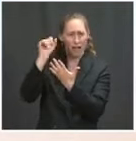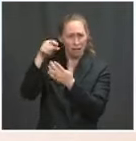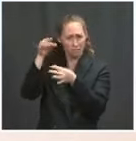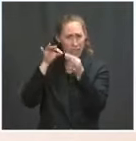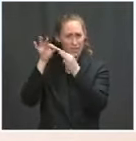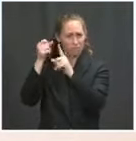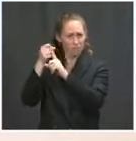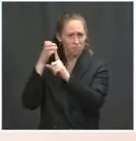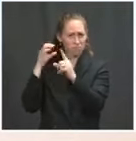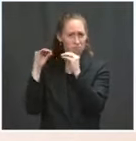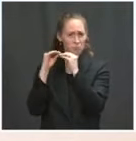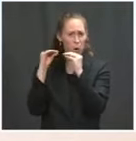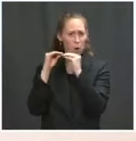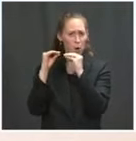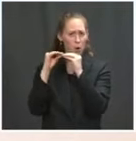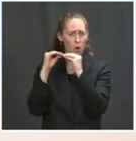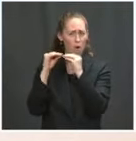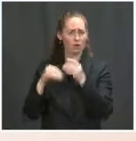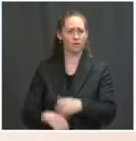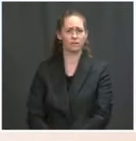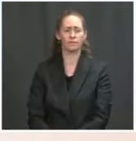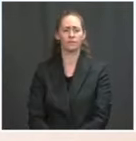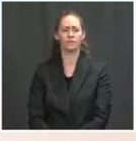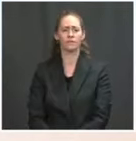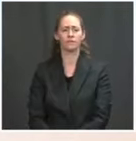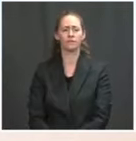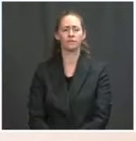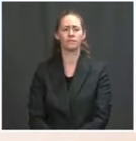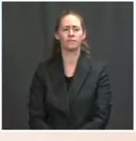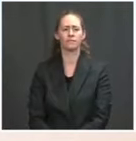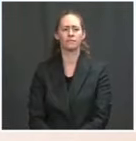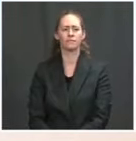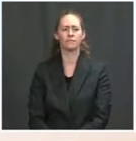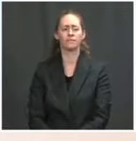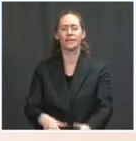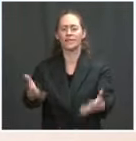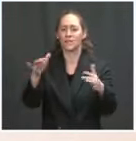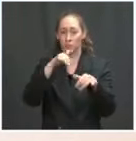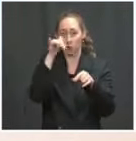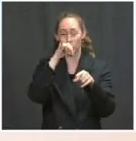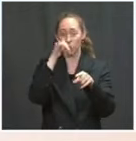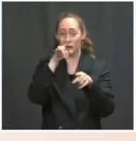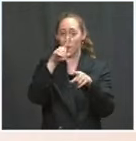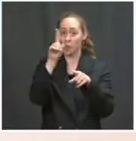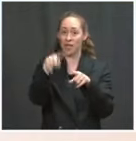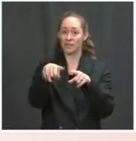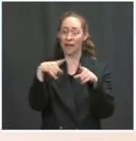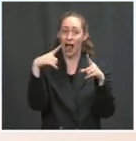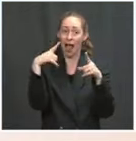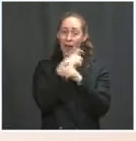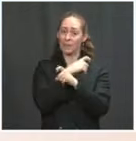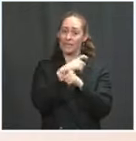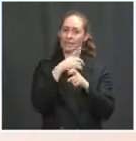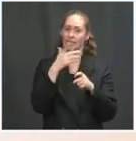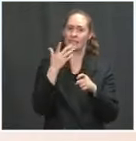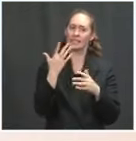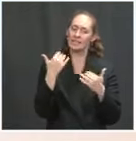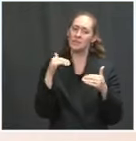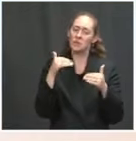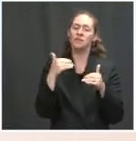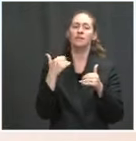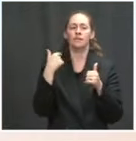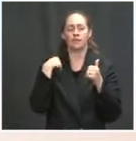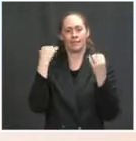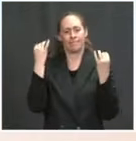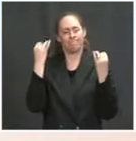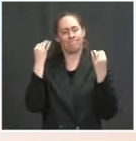implemented if the program is working? It's a complicated question and one that hasn't been reviewed in detail for quite some time. And we expect